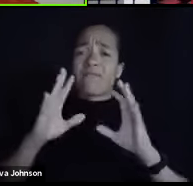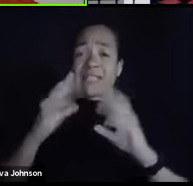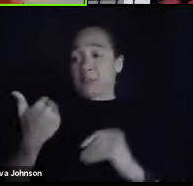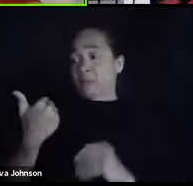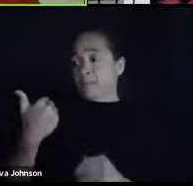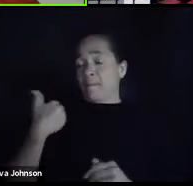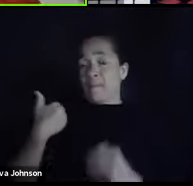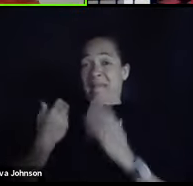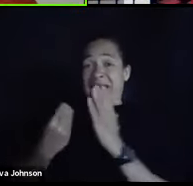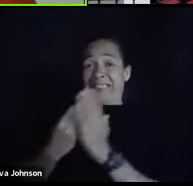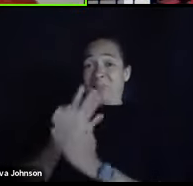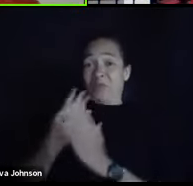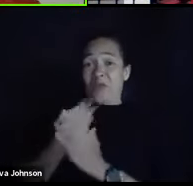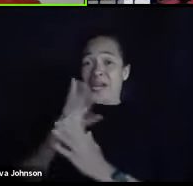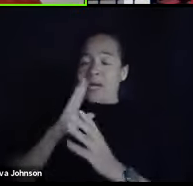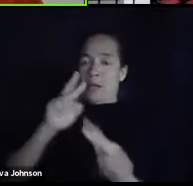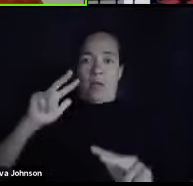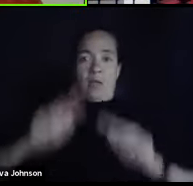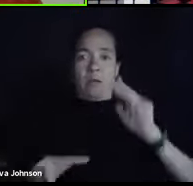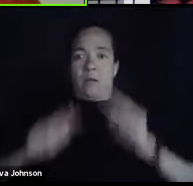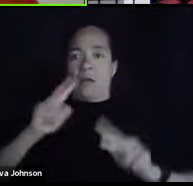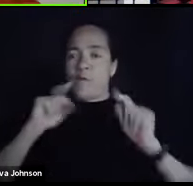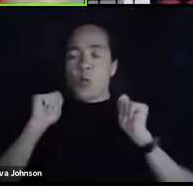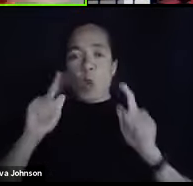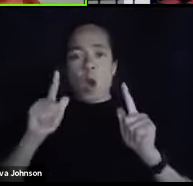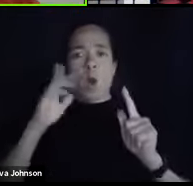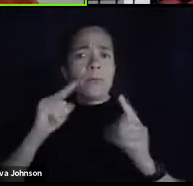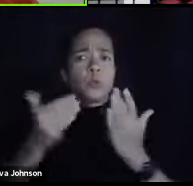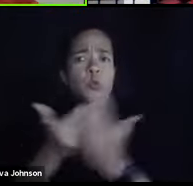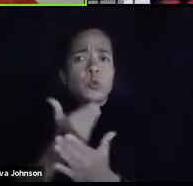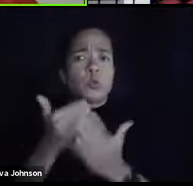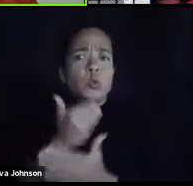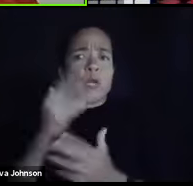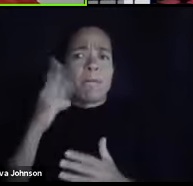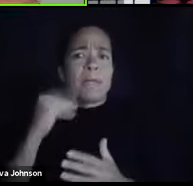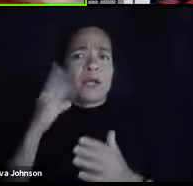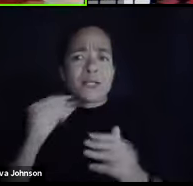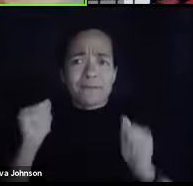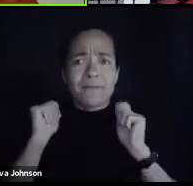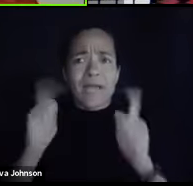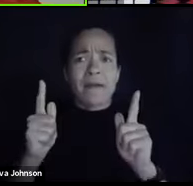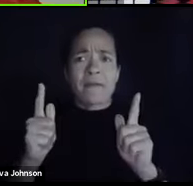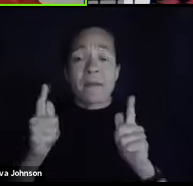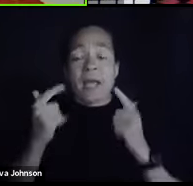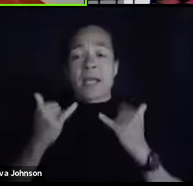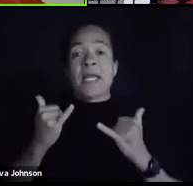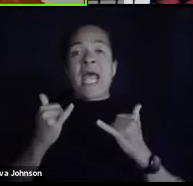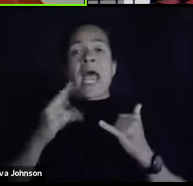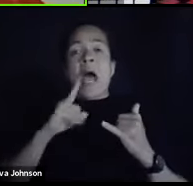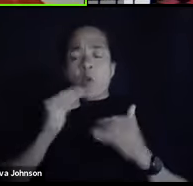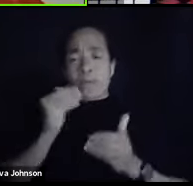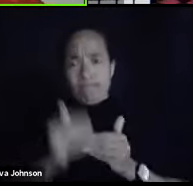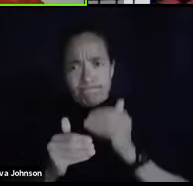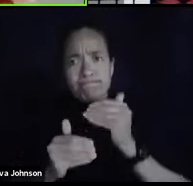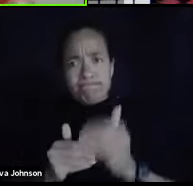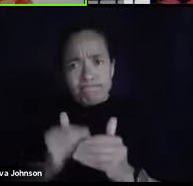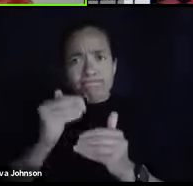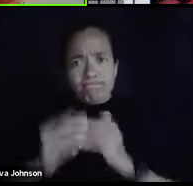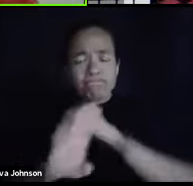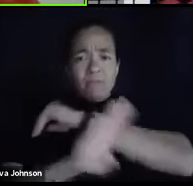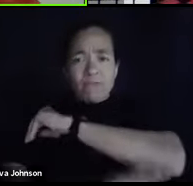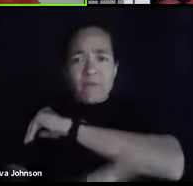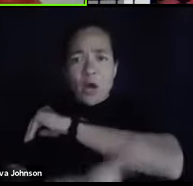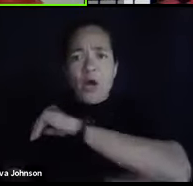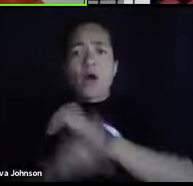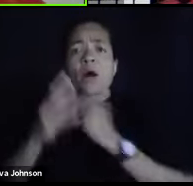that was something that was crazy for everyone. And so as we get ready to go into the fall and, you know, things might change from what the